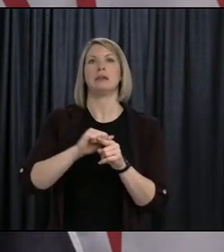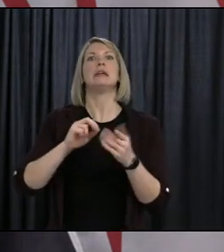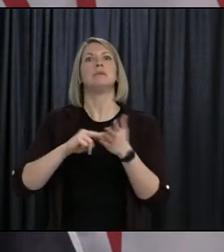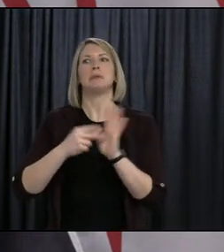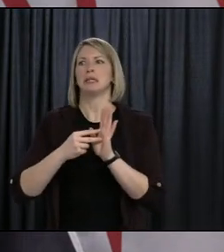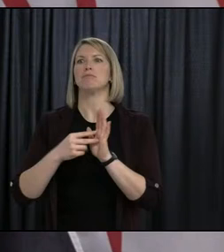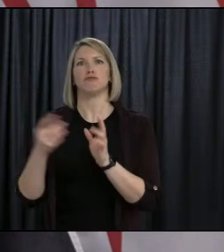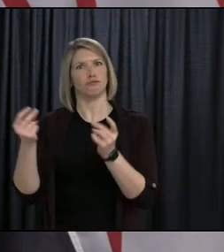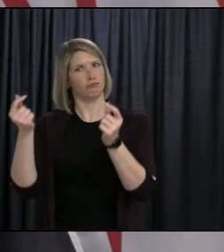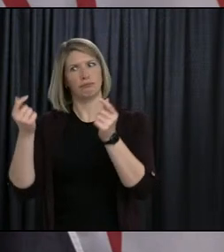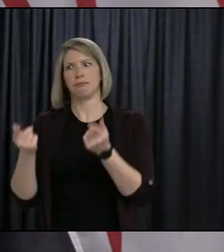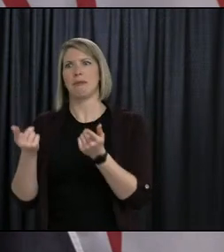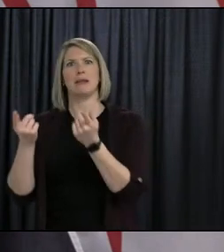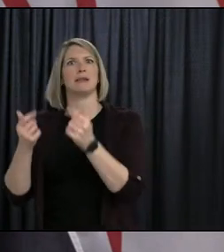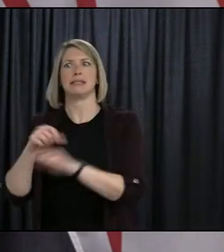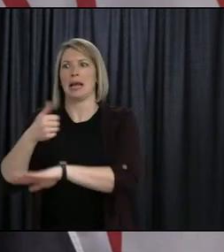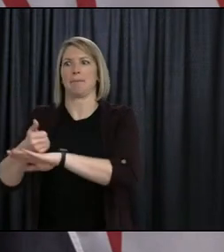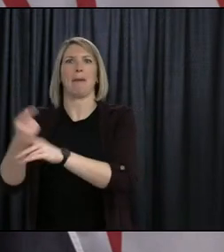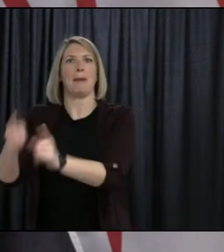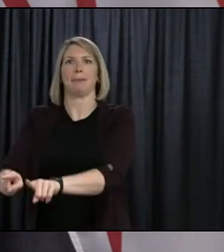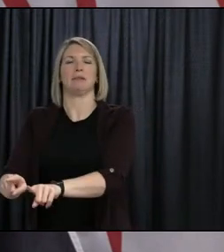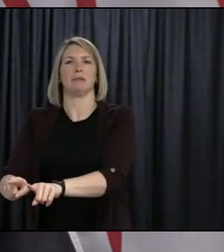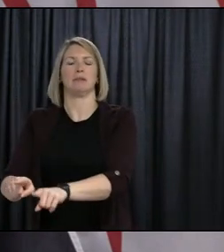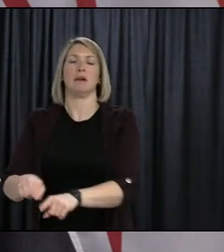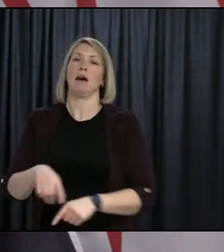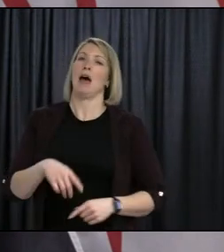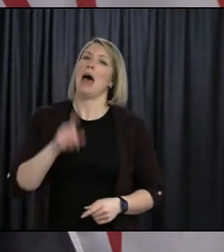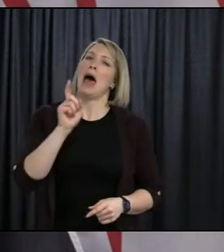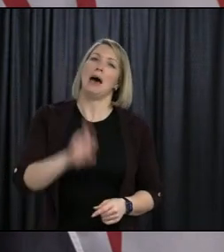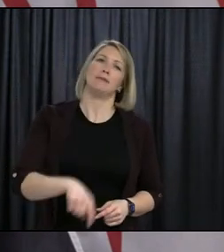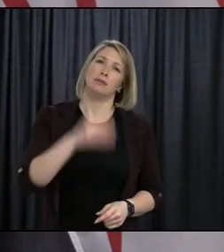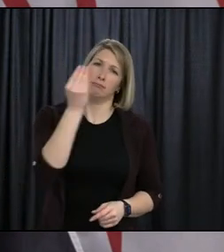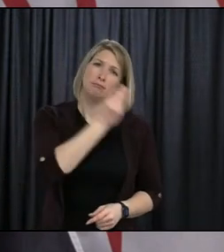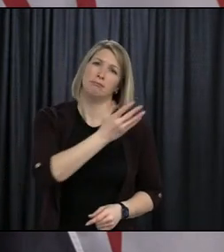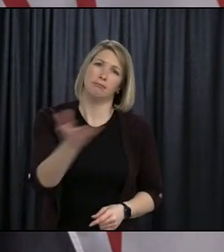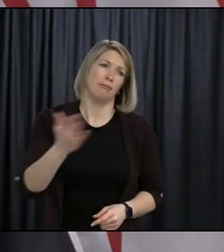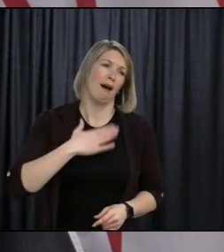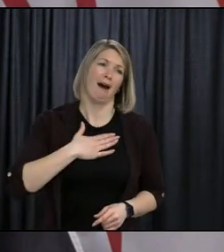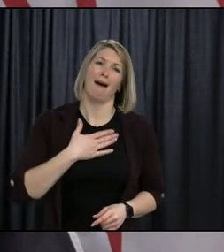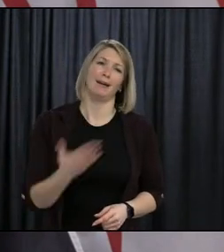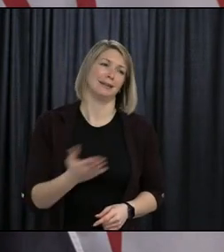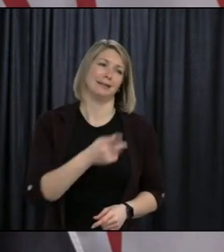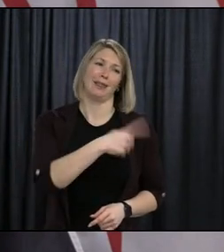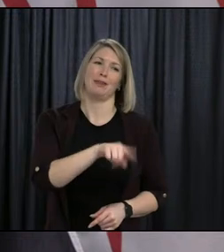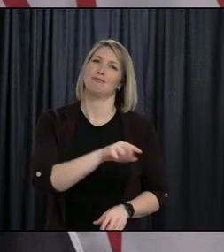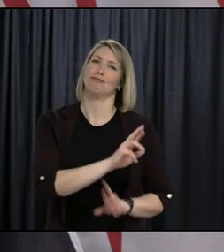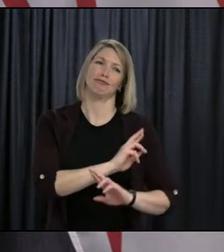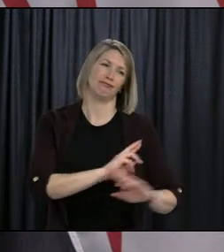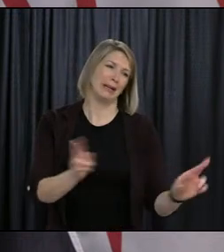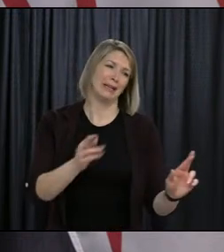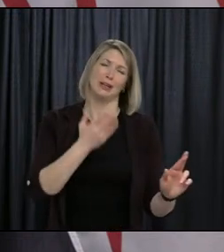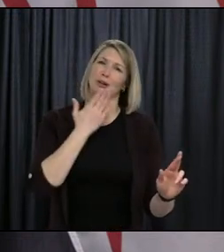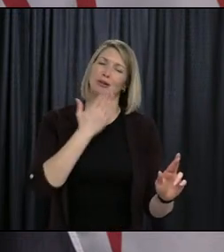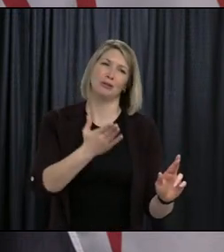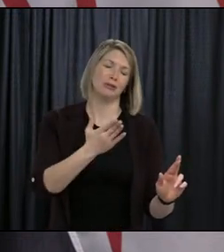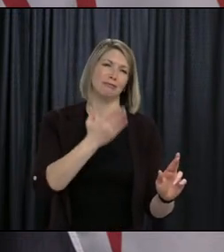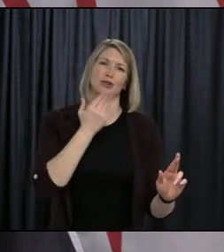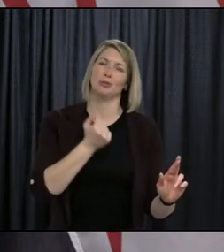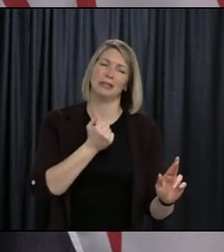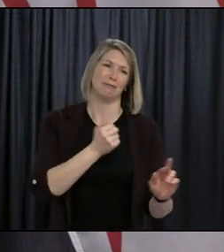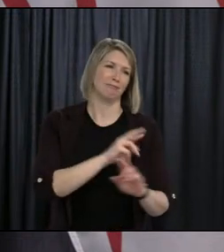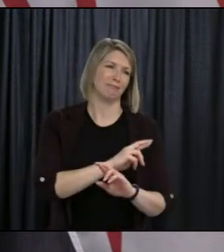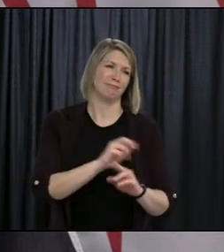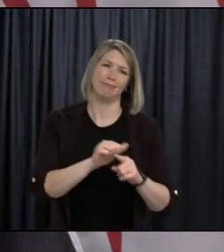that professional learning. I've to say, teachers have been really good at stepping up. A lot of online